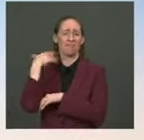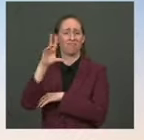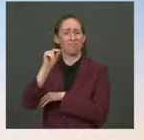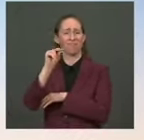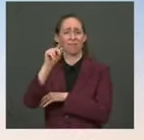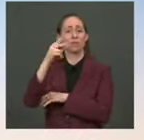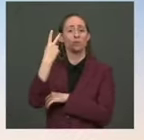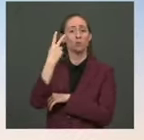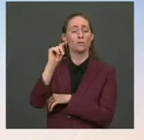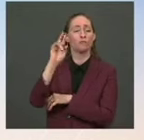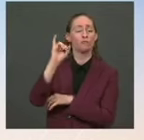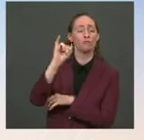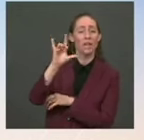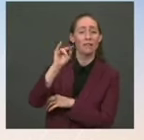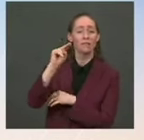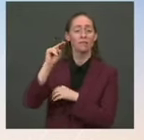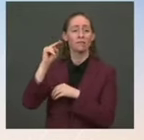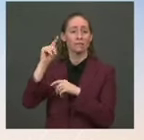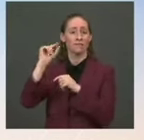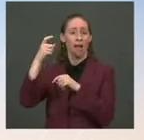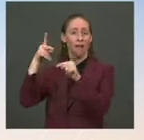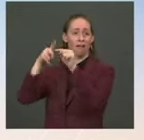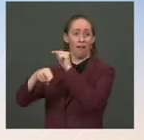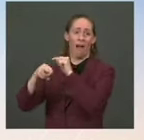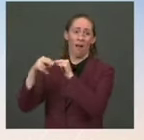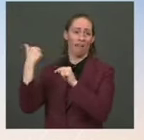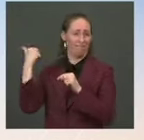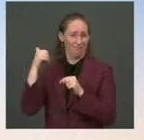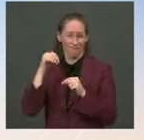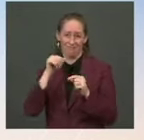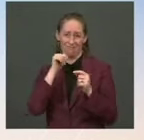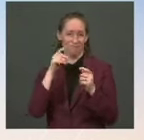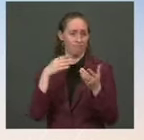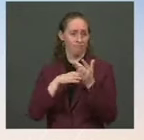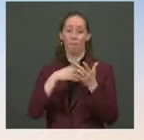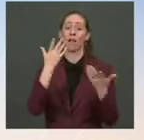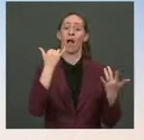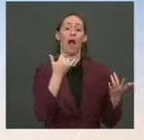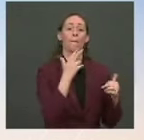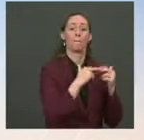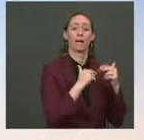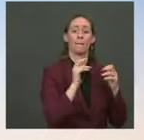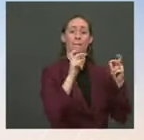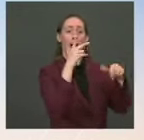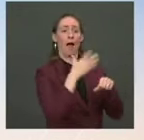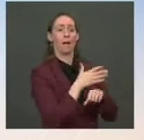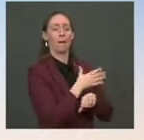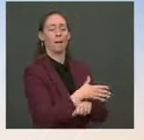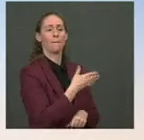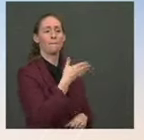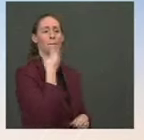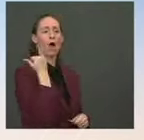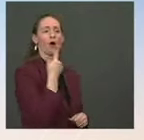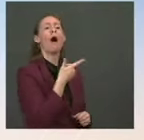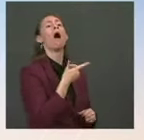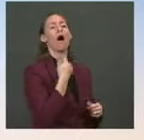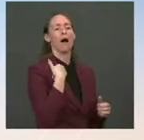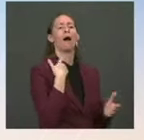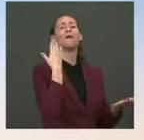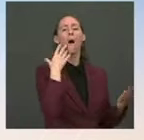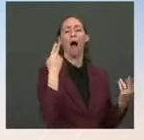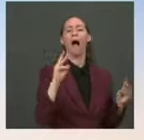Build Back Better is entirely paid for by asking corporations and highest-income Americans to pay more. So